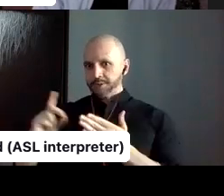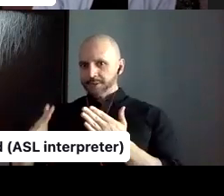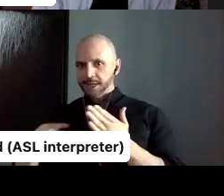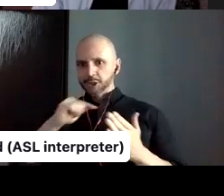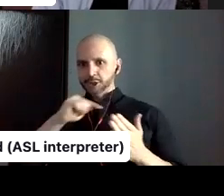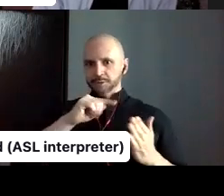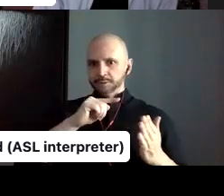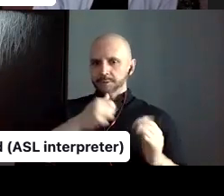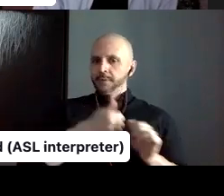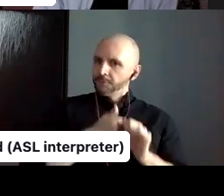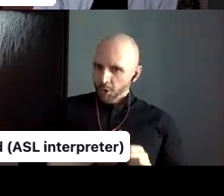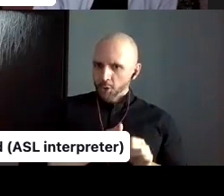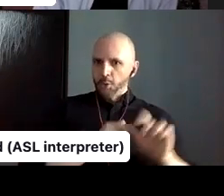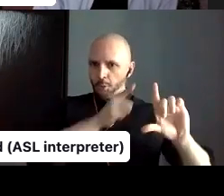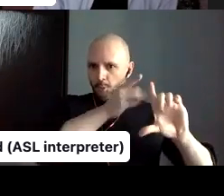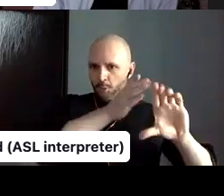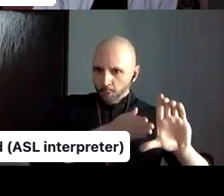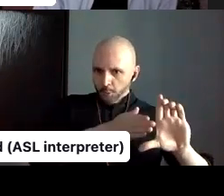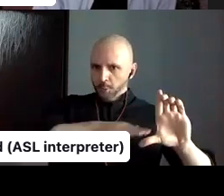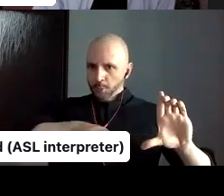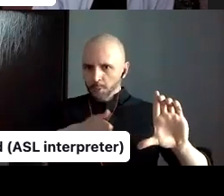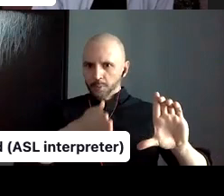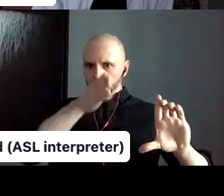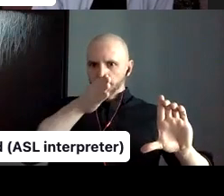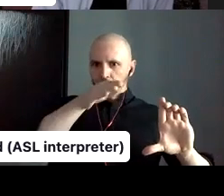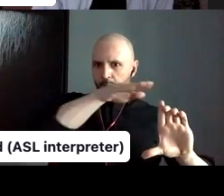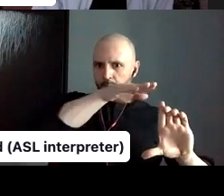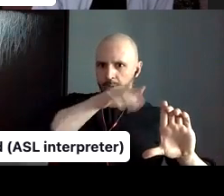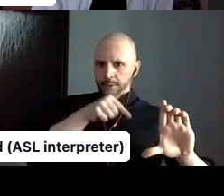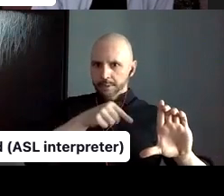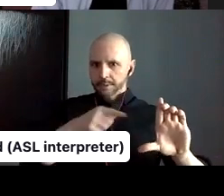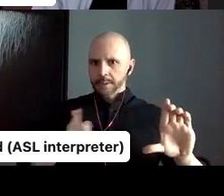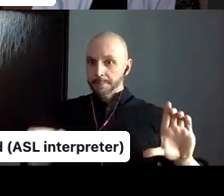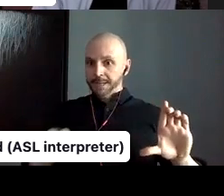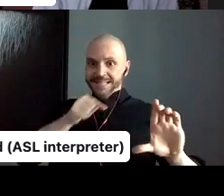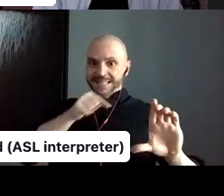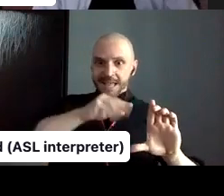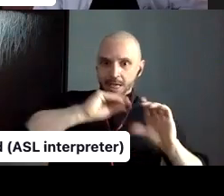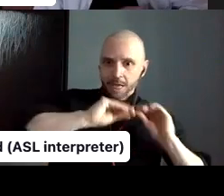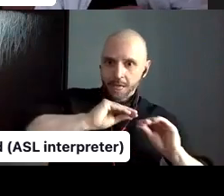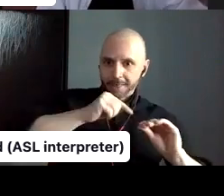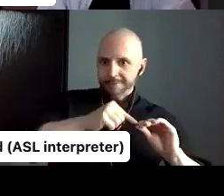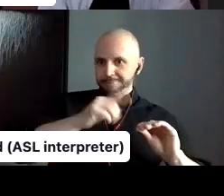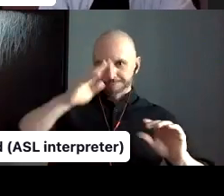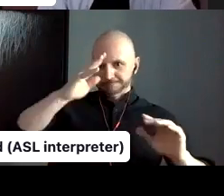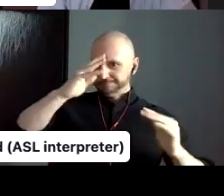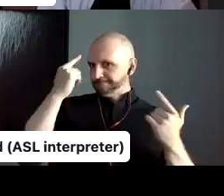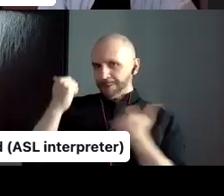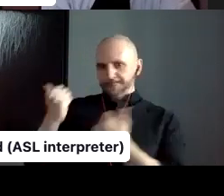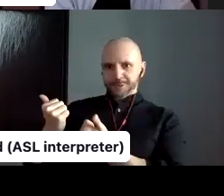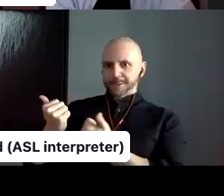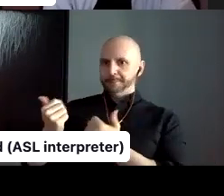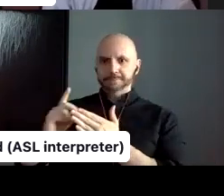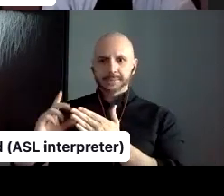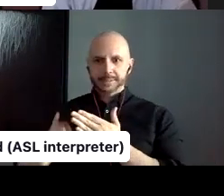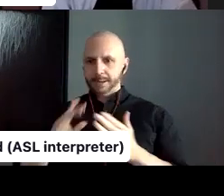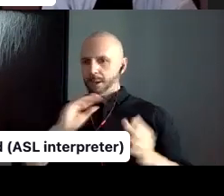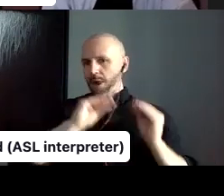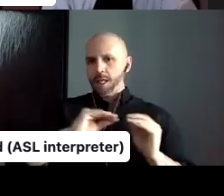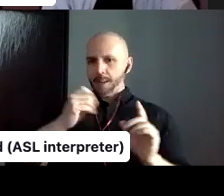pages, it was completely up to each individual designer. And still somehow when I, um,